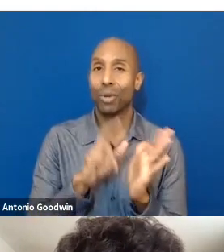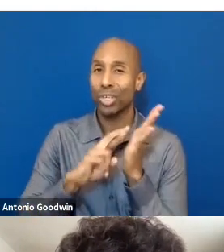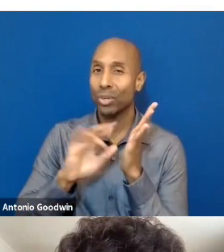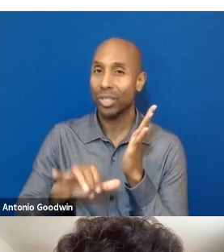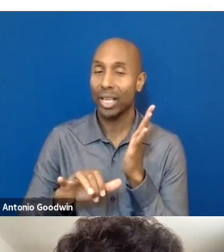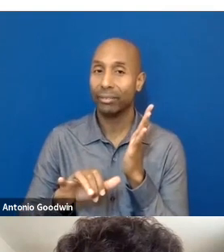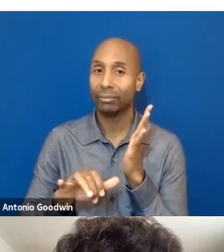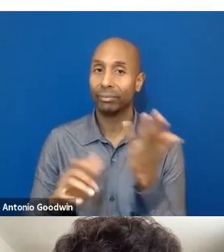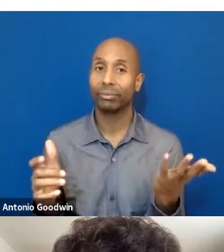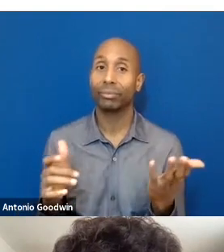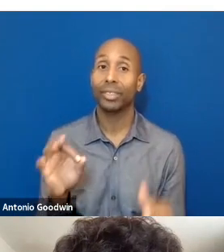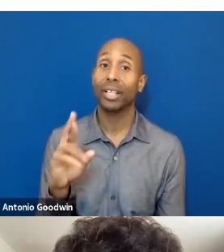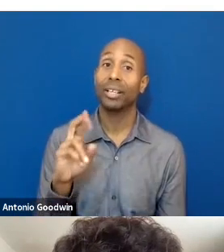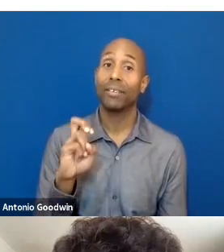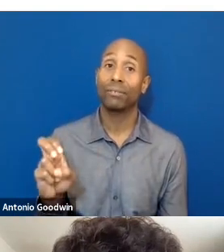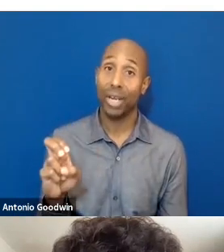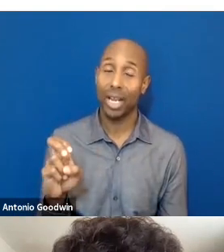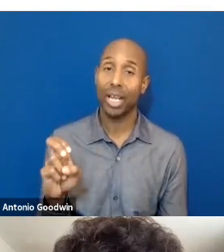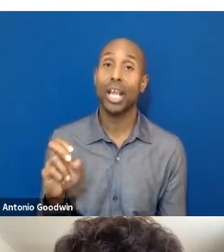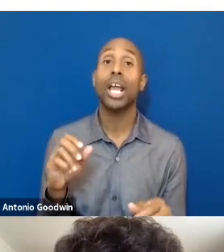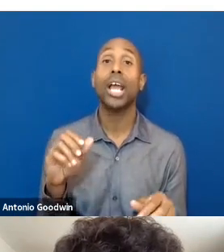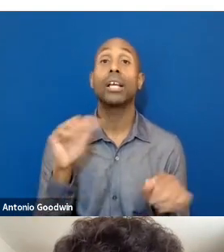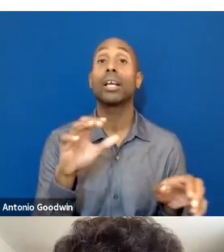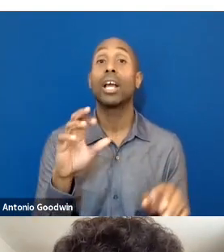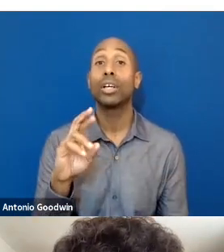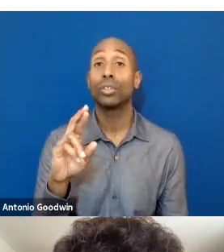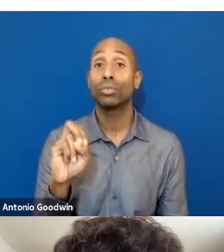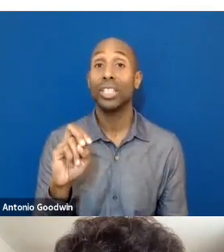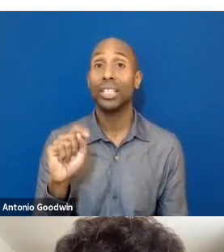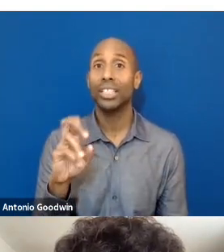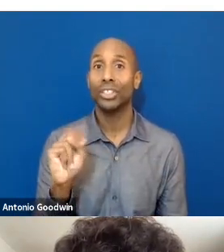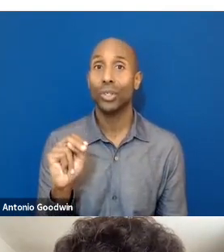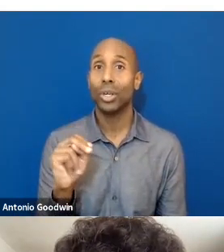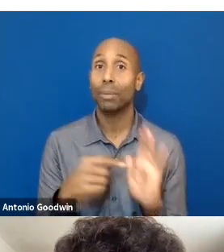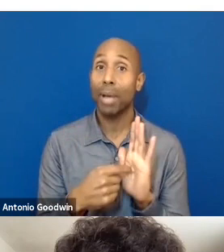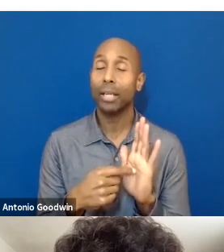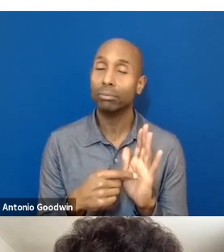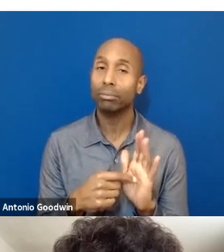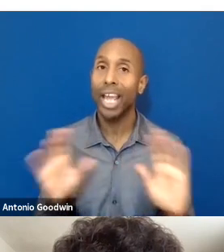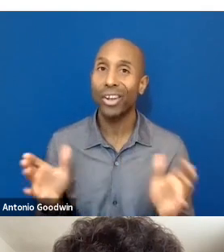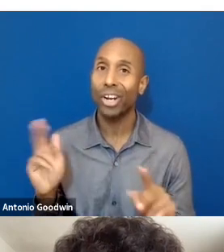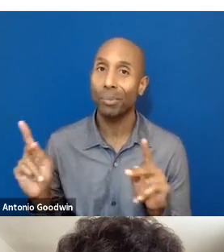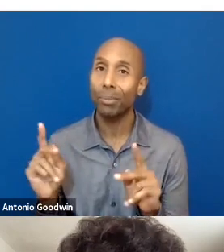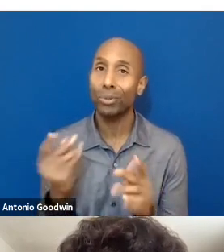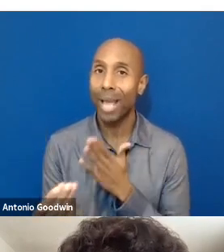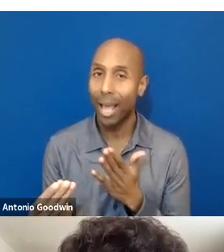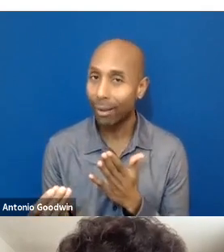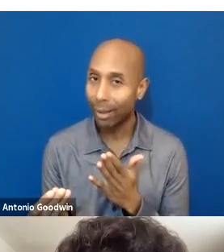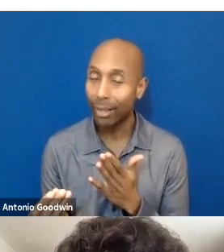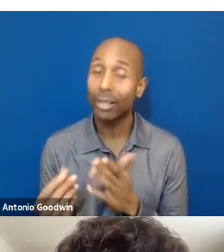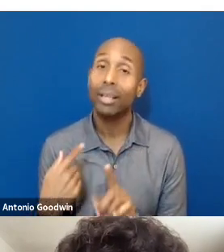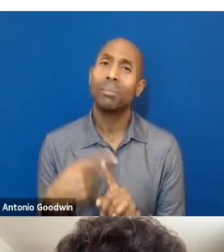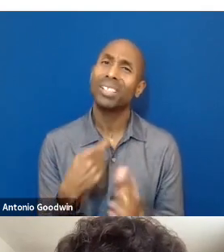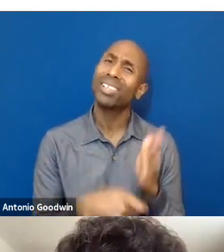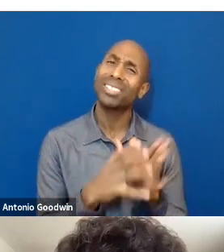system and model, of course, it encourages consumption, but it also costs so much money to corporations because every